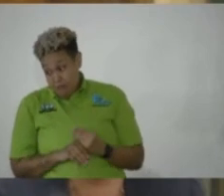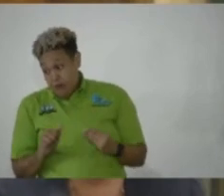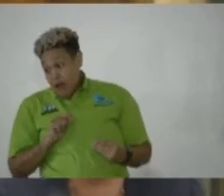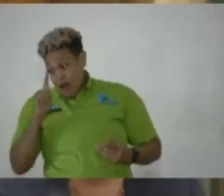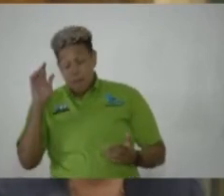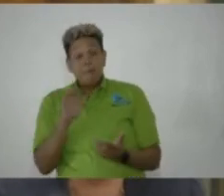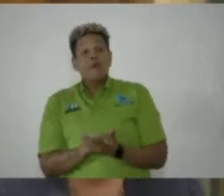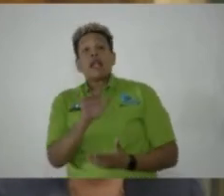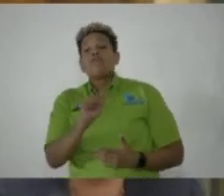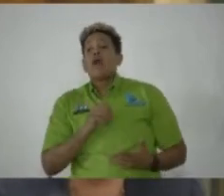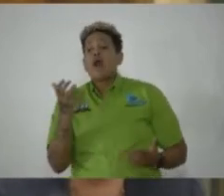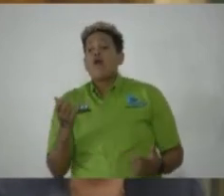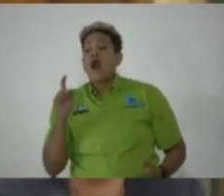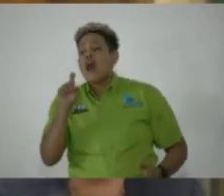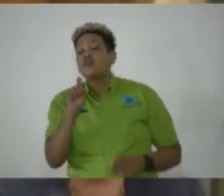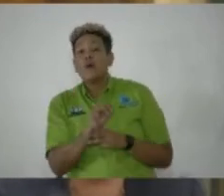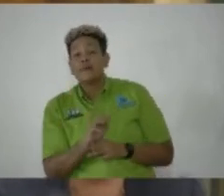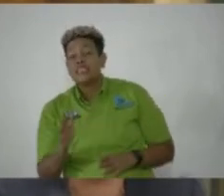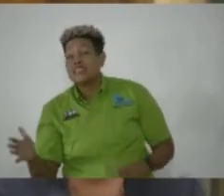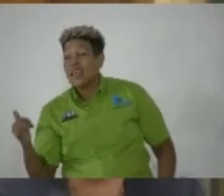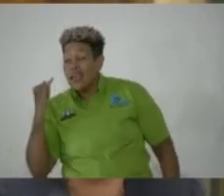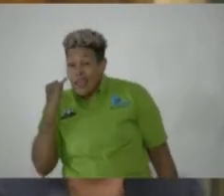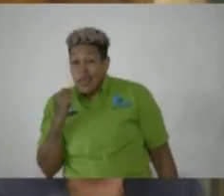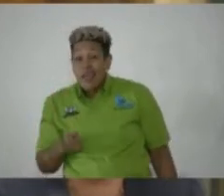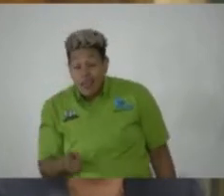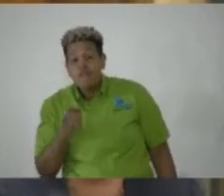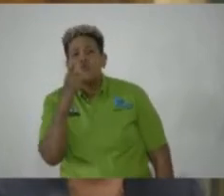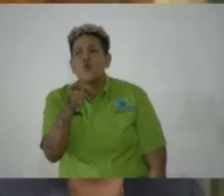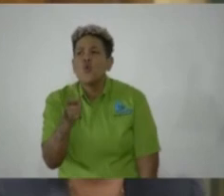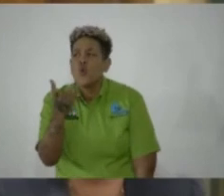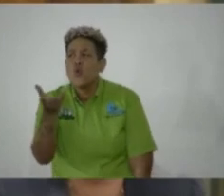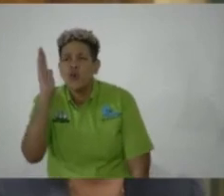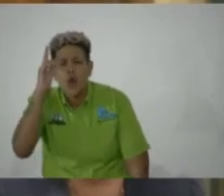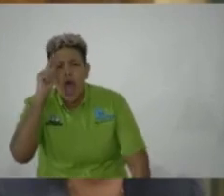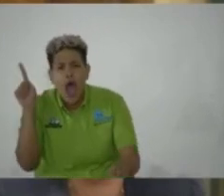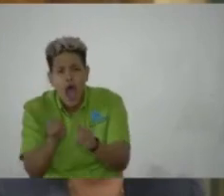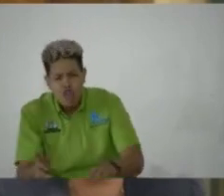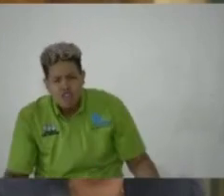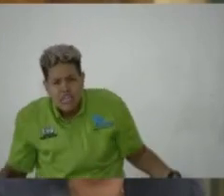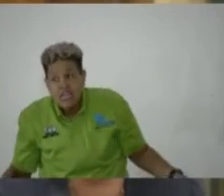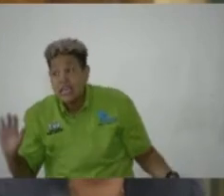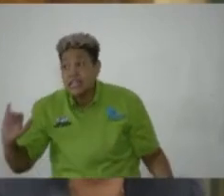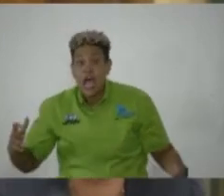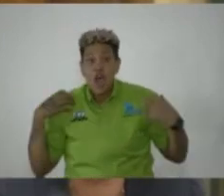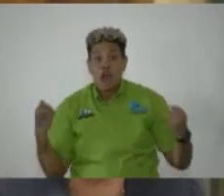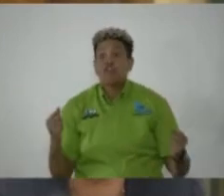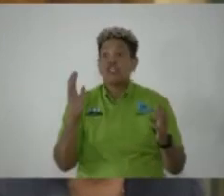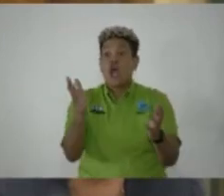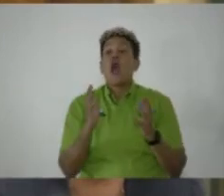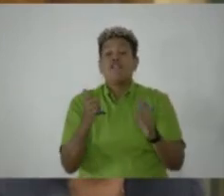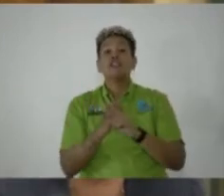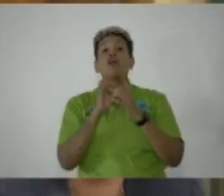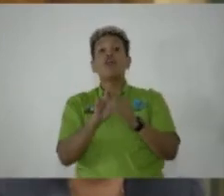believe, I want to ask you, Minister, if you would agree that that courageous conversation